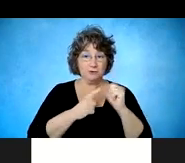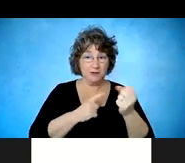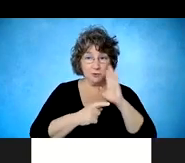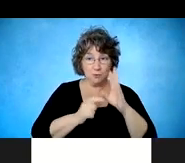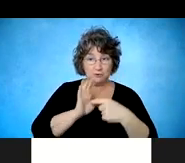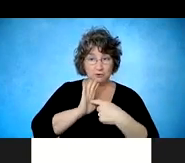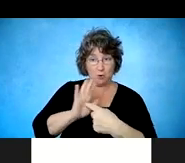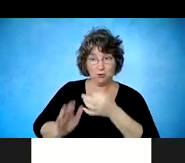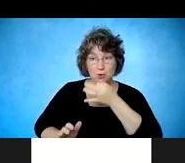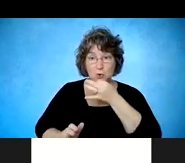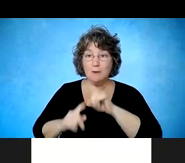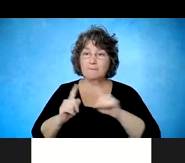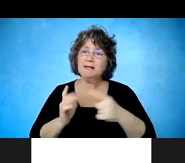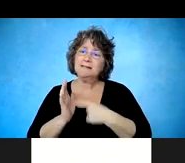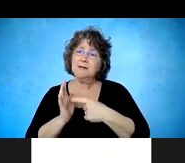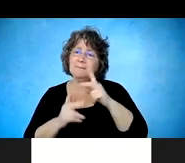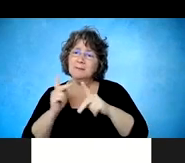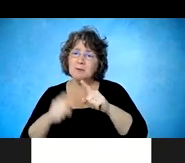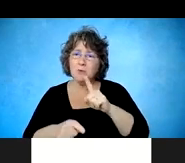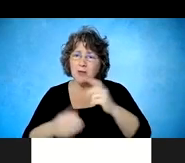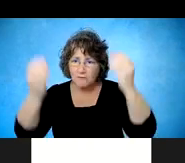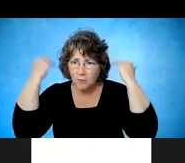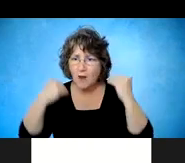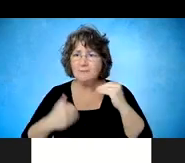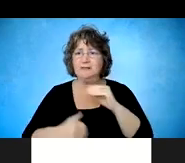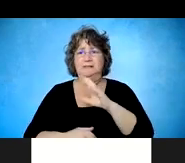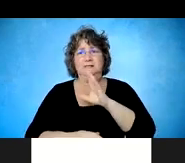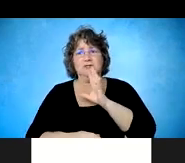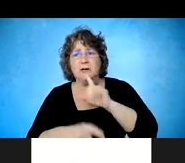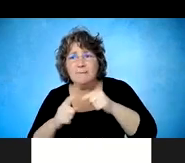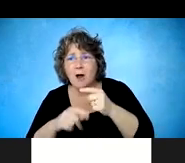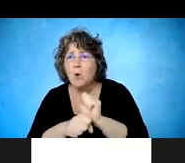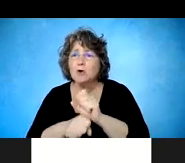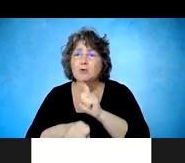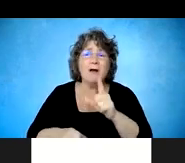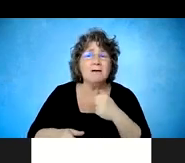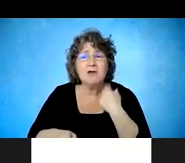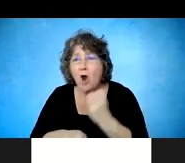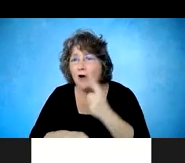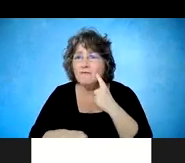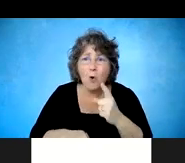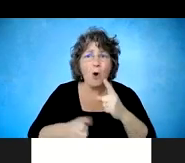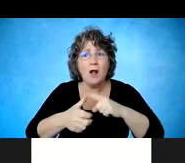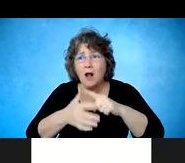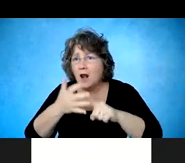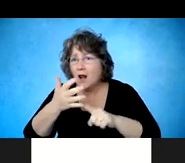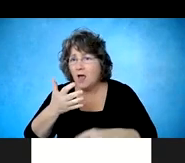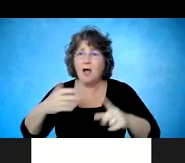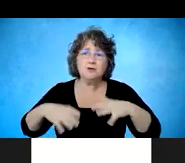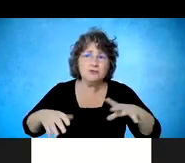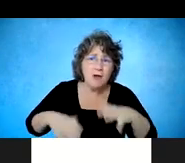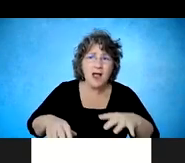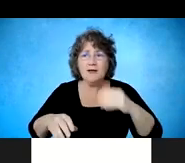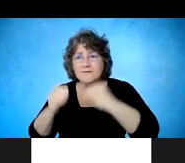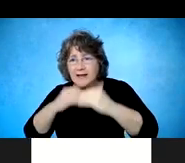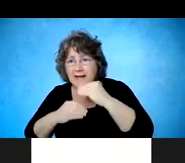overwhelmed about talking about work. They're thinking, it's hard for me to do X, Y, and Z, dress myself or feed myself. How am I supposed